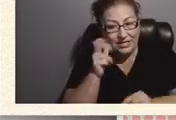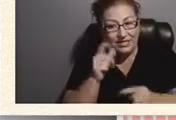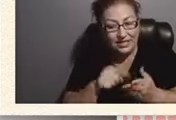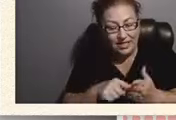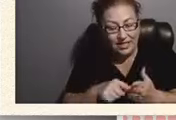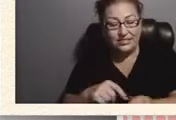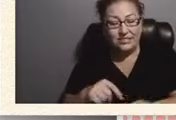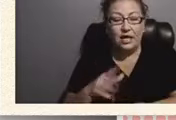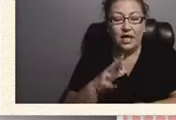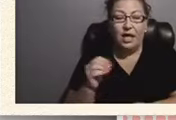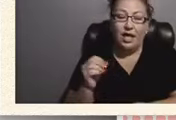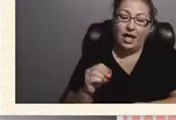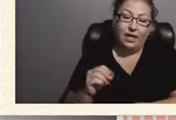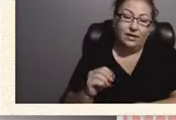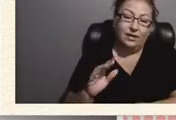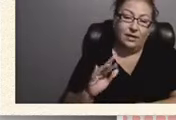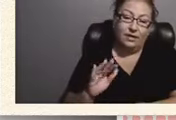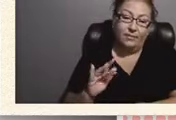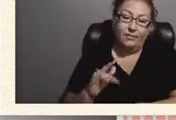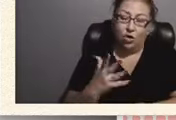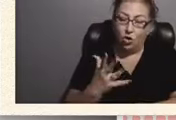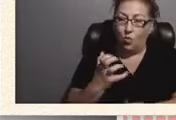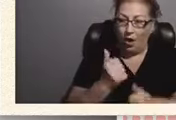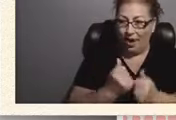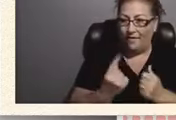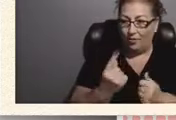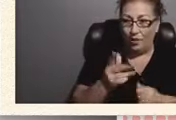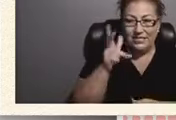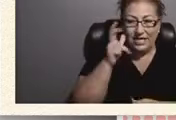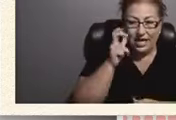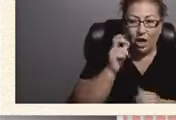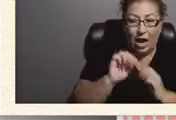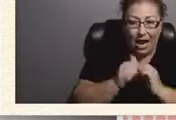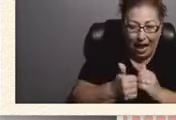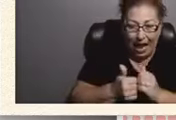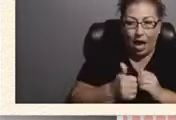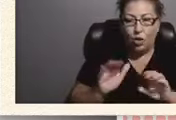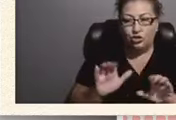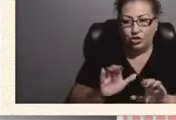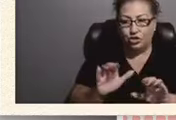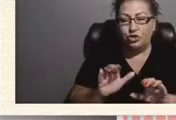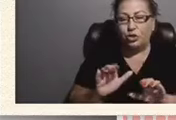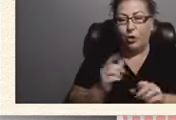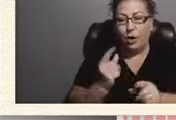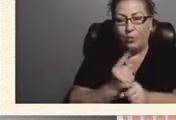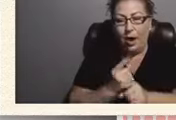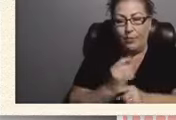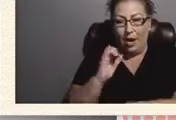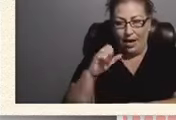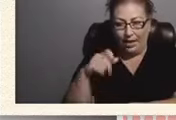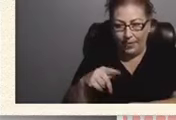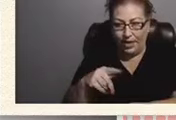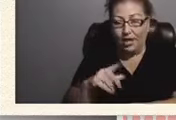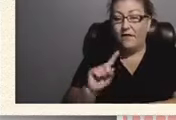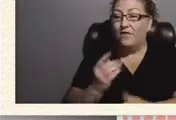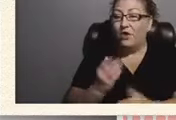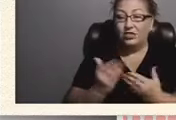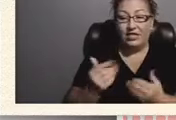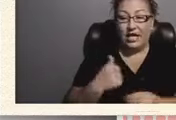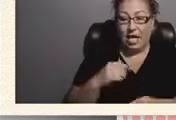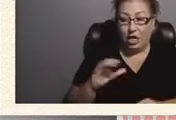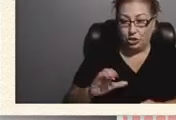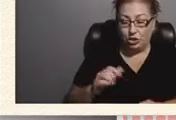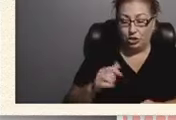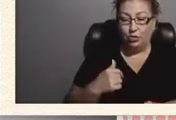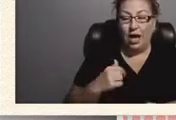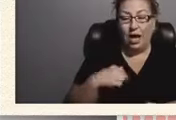you want everybody to hear how to go about doing a proper iep now the first thing that i do and i could